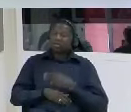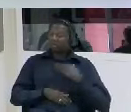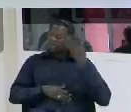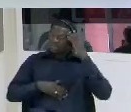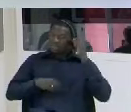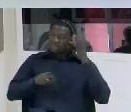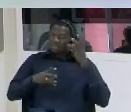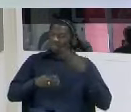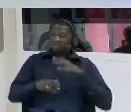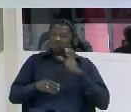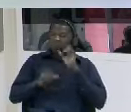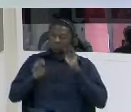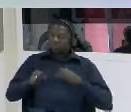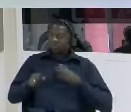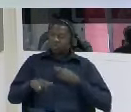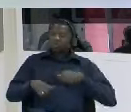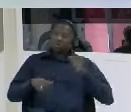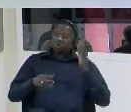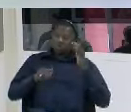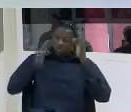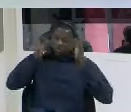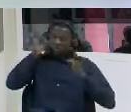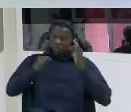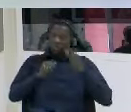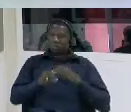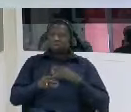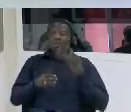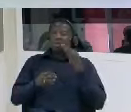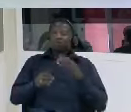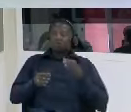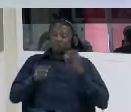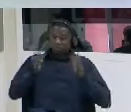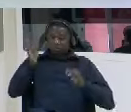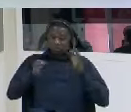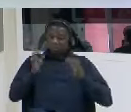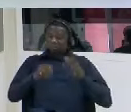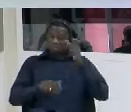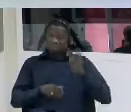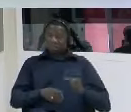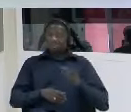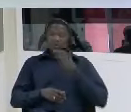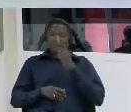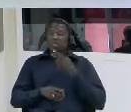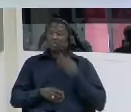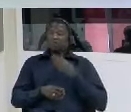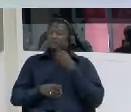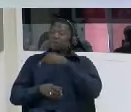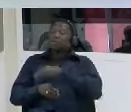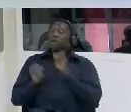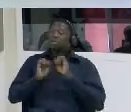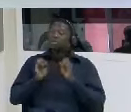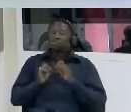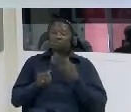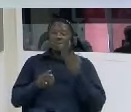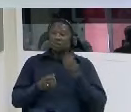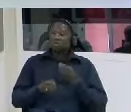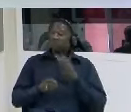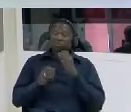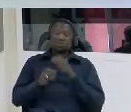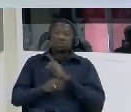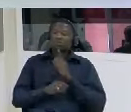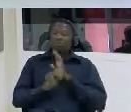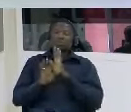so the judge said if i am absent then he cannot prosecute the orders we have they have to wait that's what delay was there